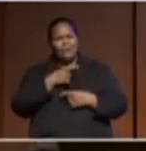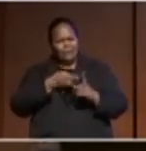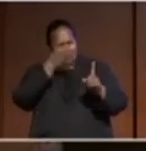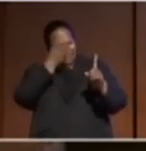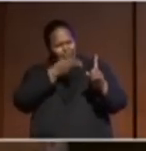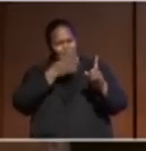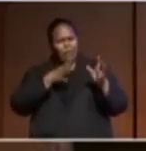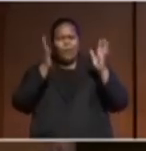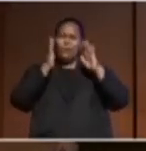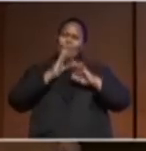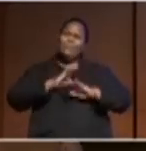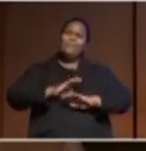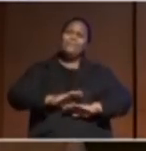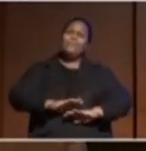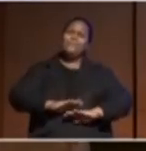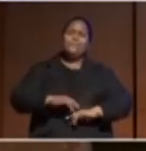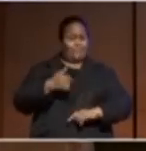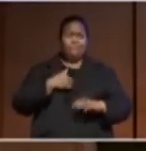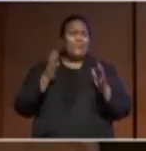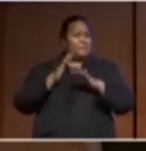Well, was calm most of the time.